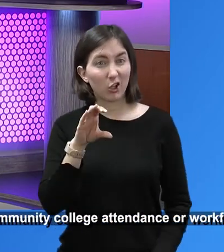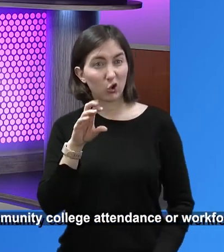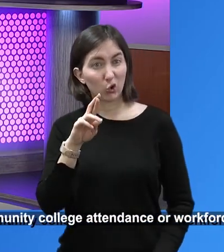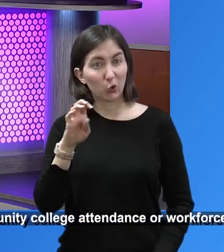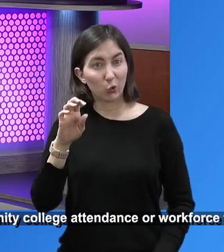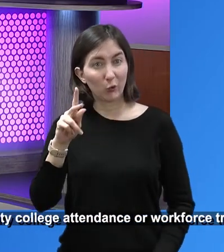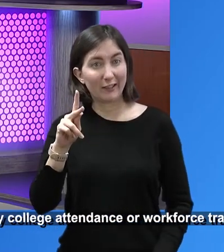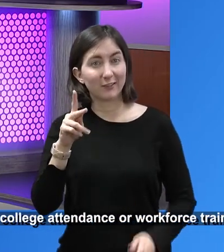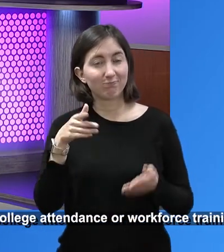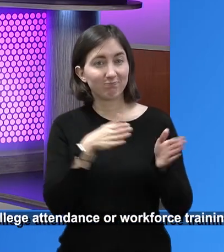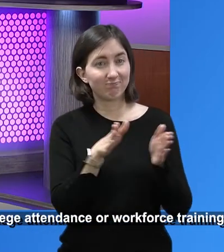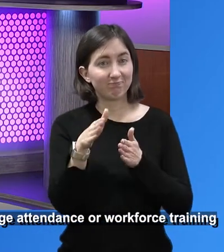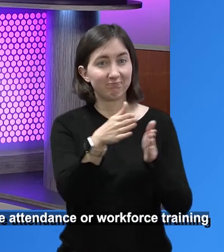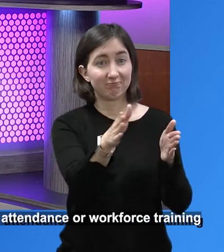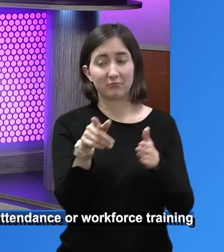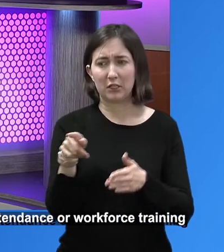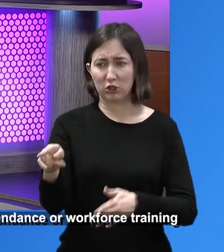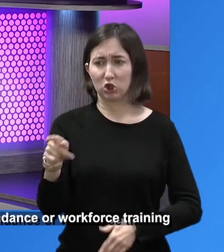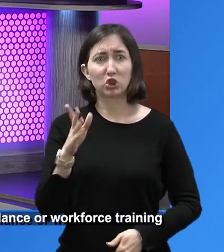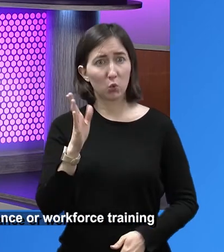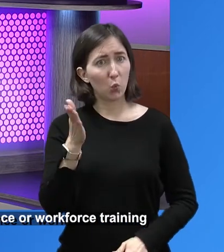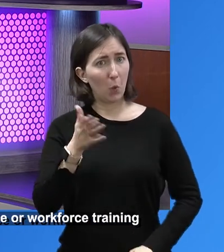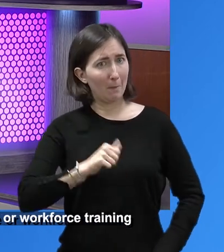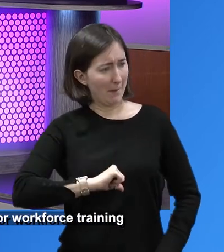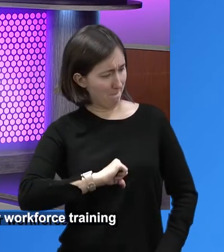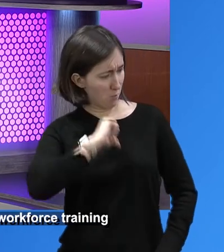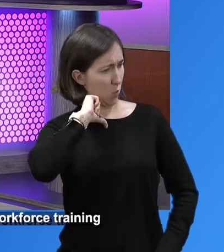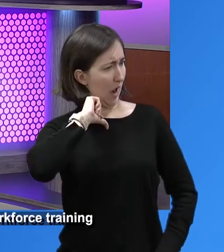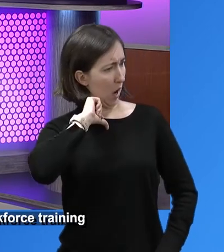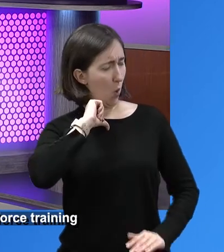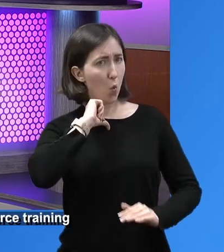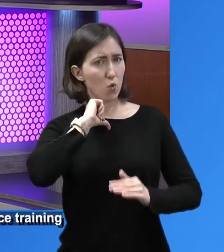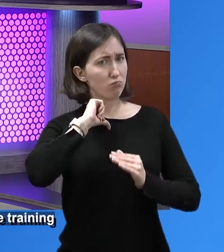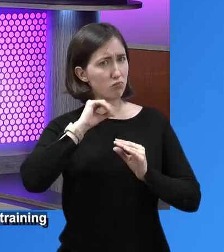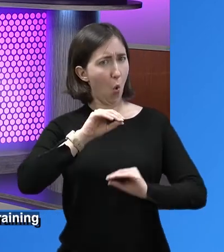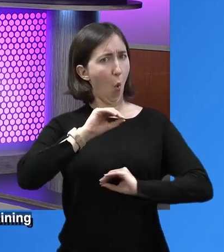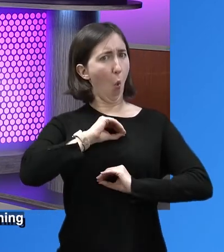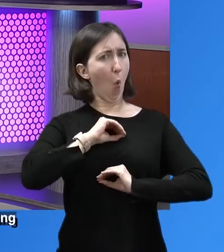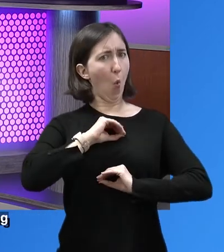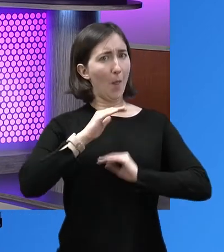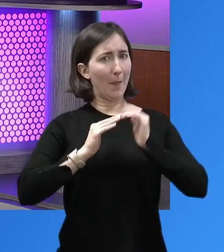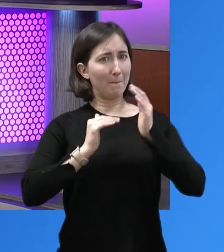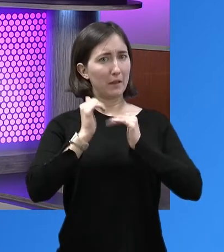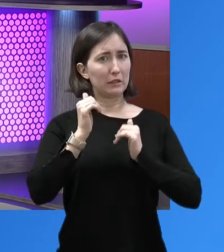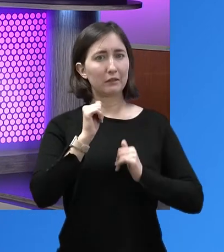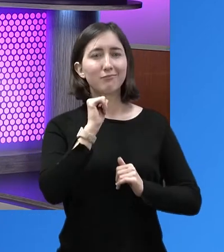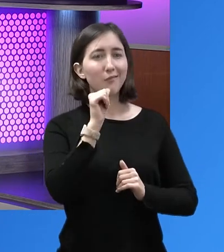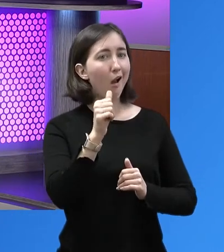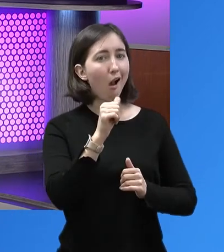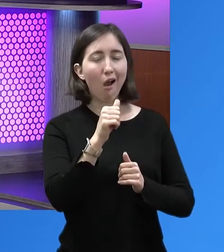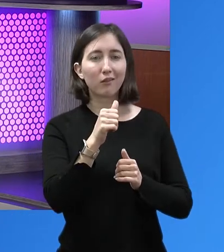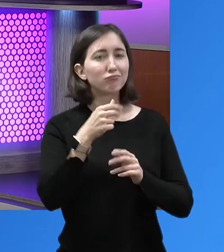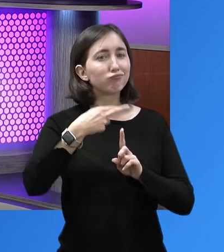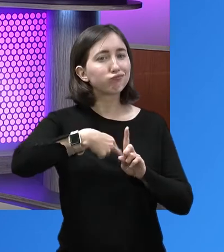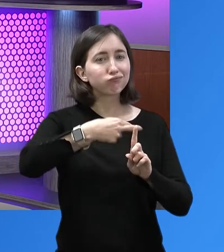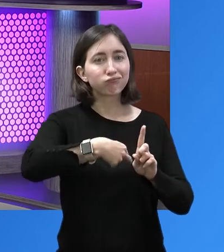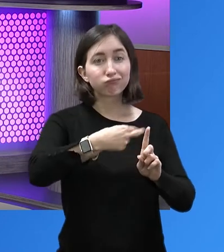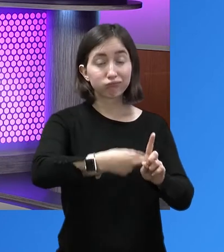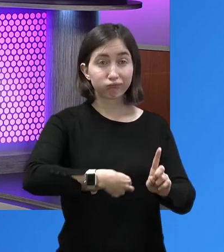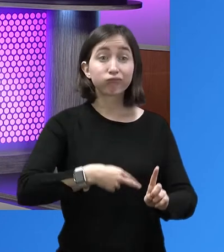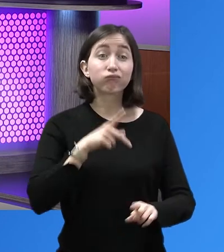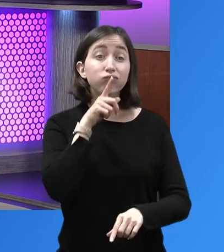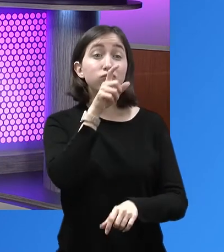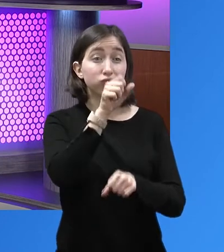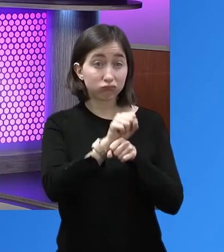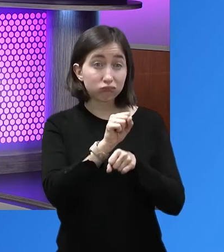they're doing all sorts of construction there on the creek. Right. we're going to be able to have those bicycle trails and it's a, it's a great position. At of the day, she'll be the